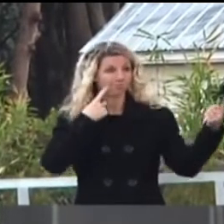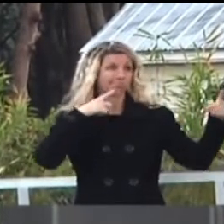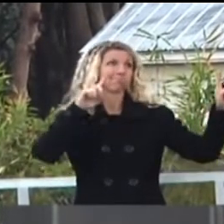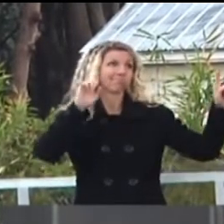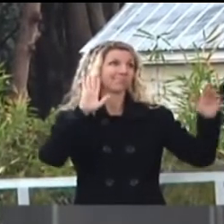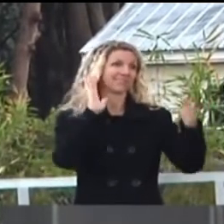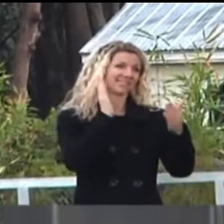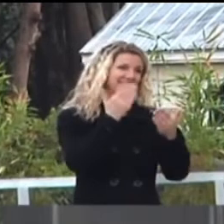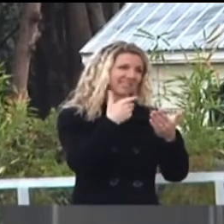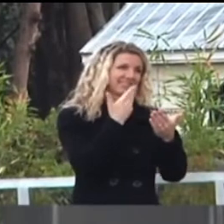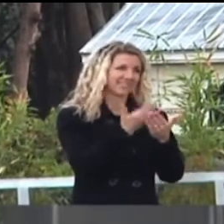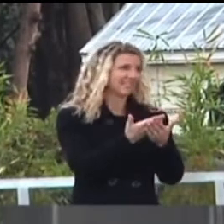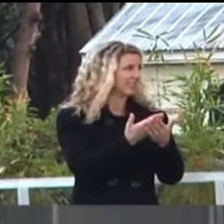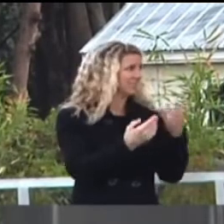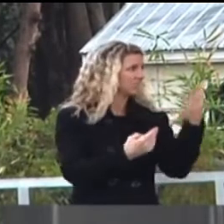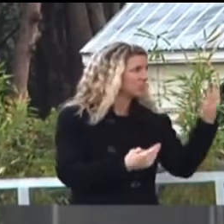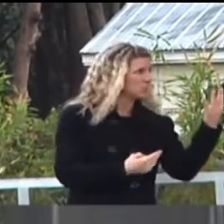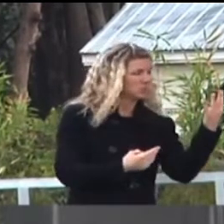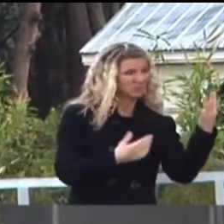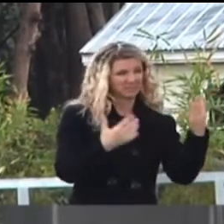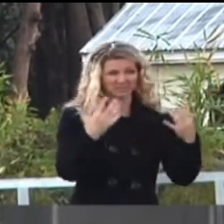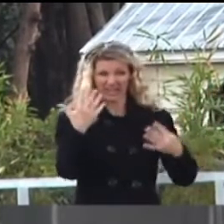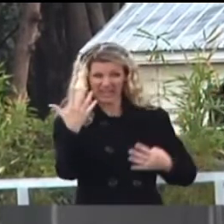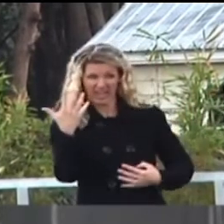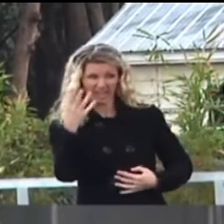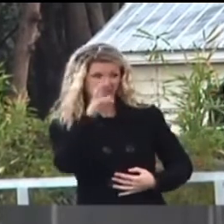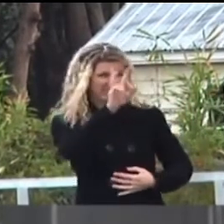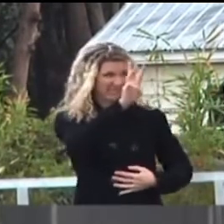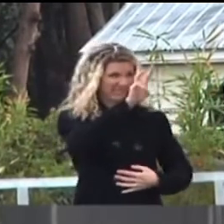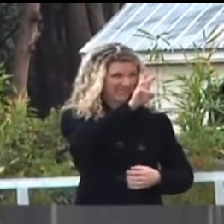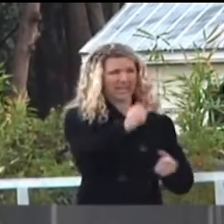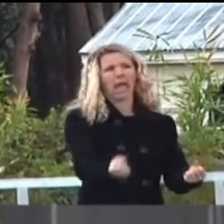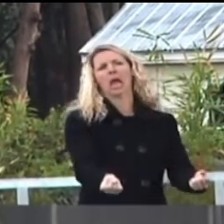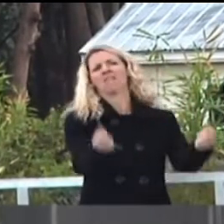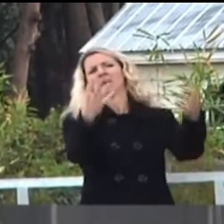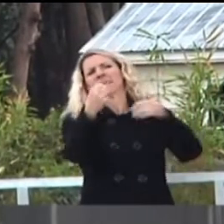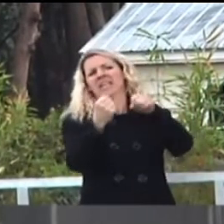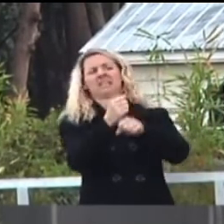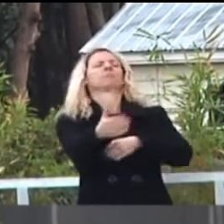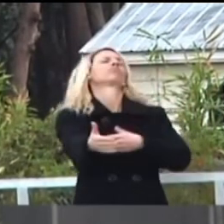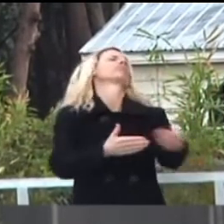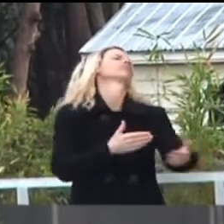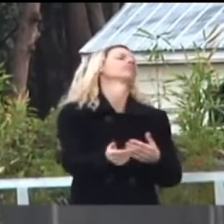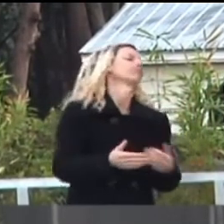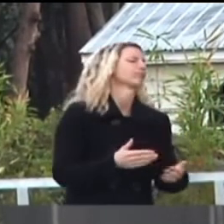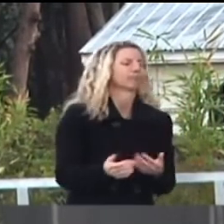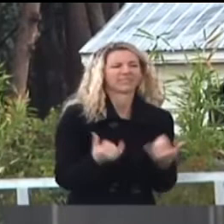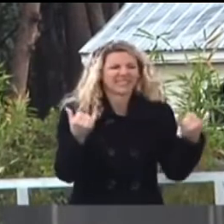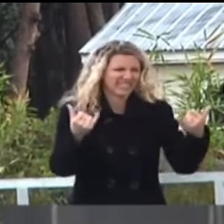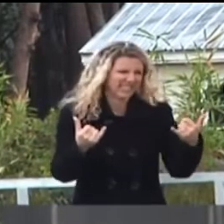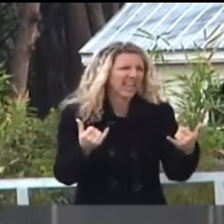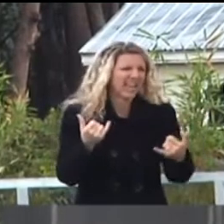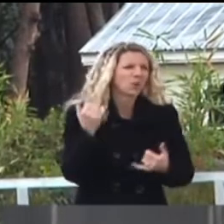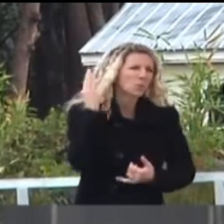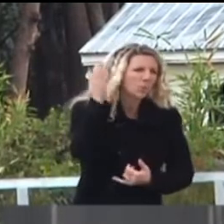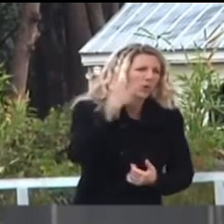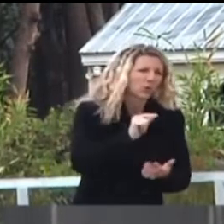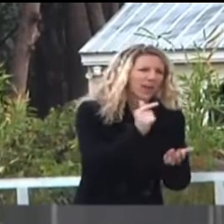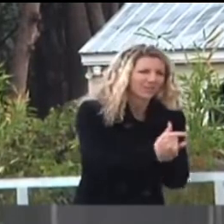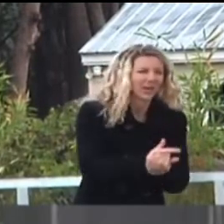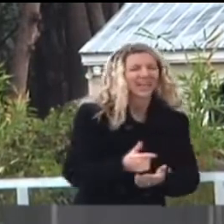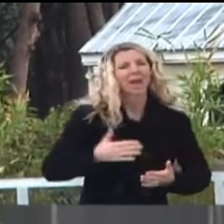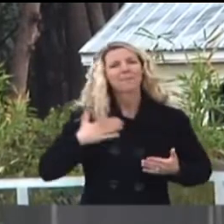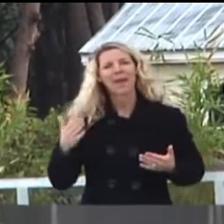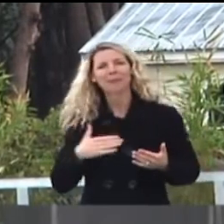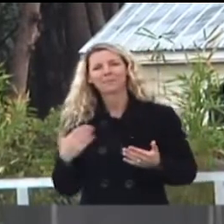Four, five, six, or however many you hear, it don't even matter. And I'm happy to be